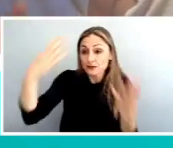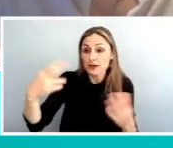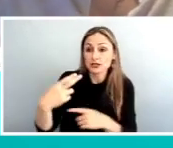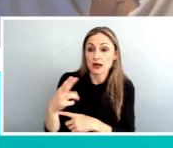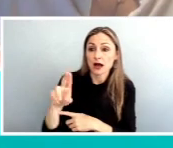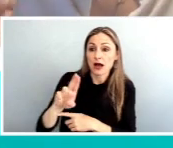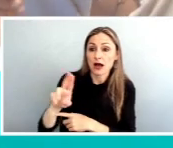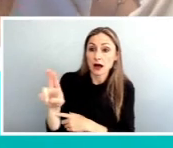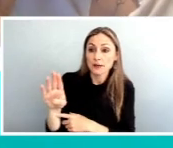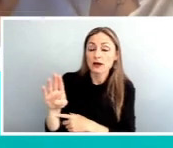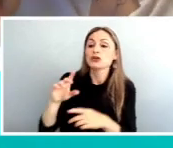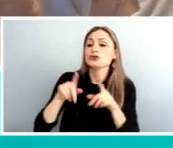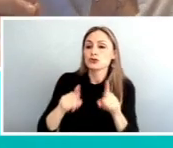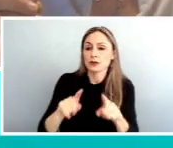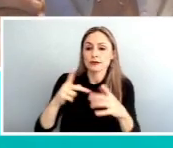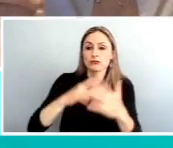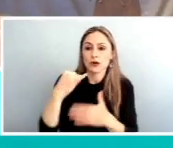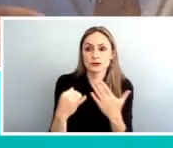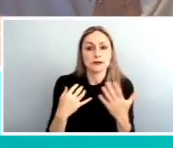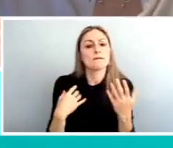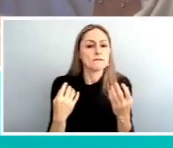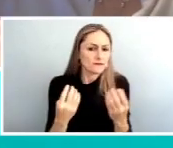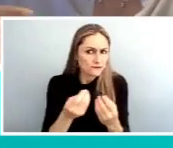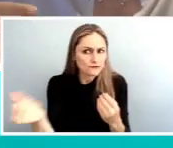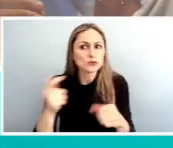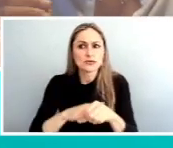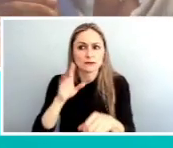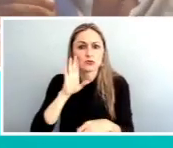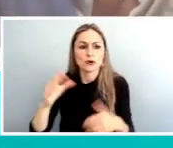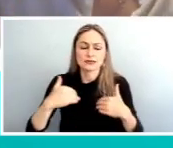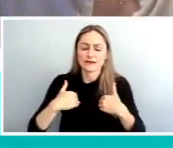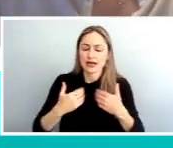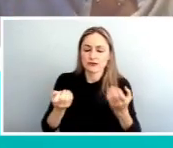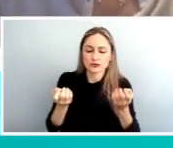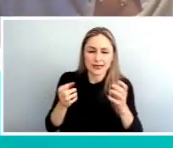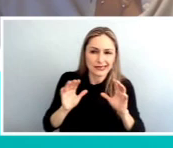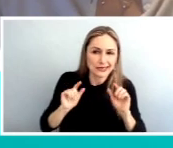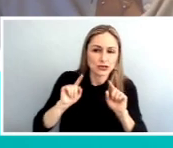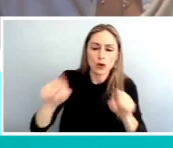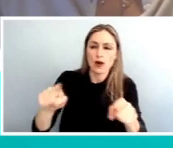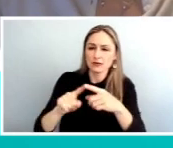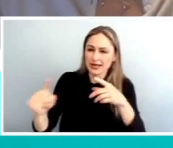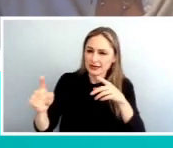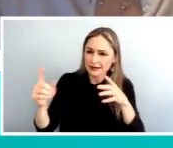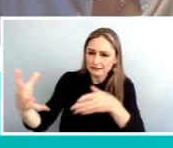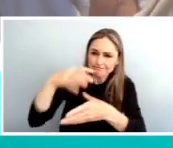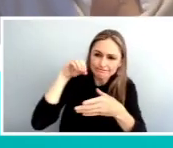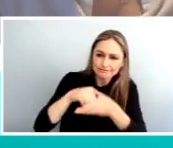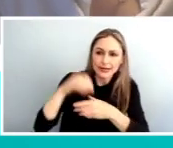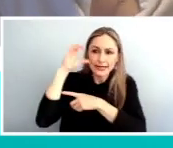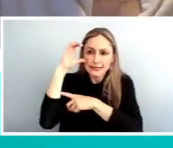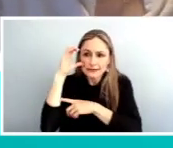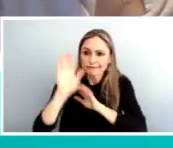there's a handful of times that we're really going to spend a lot of effort to try to get out and engage people and listen to what their interests are what their needs are